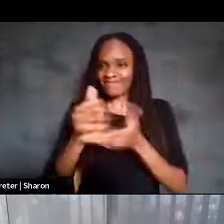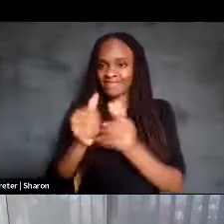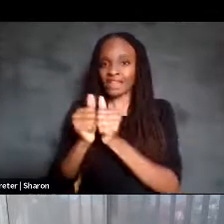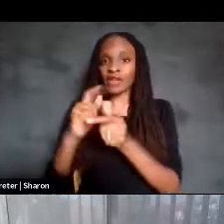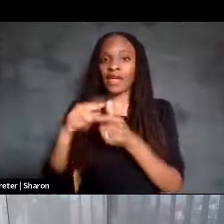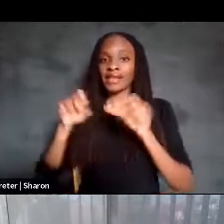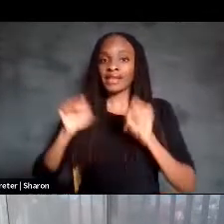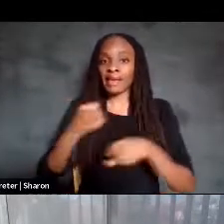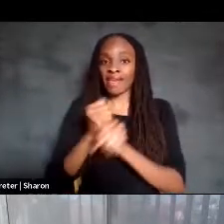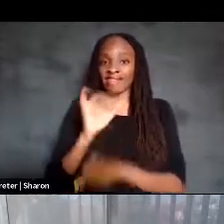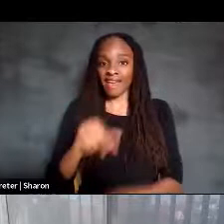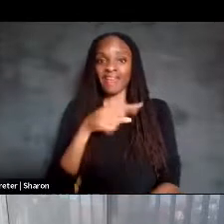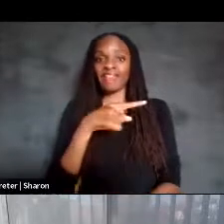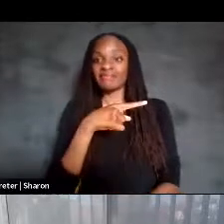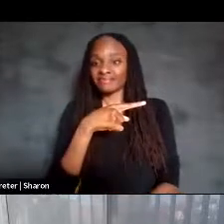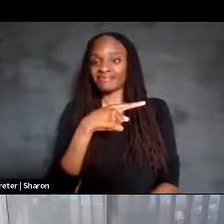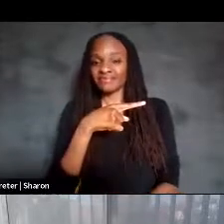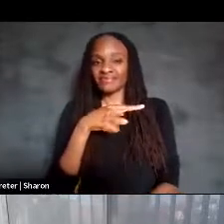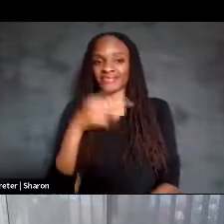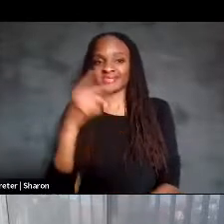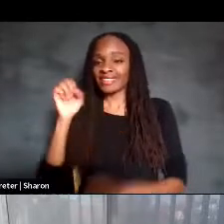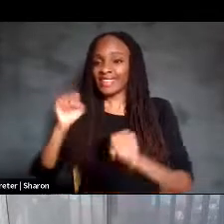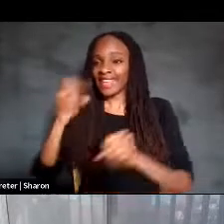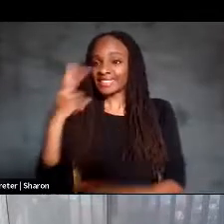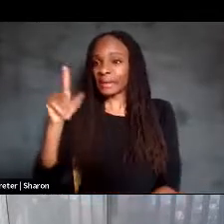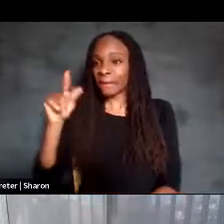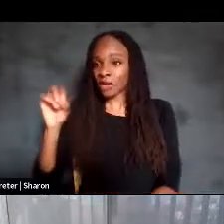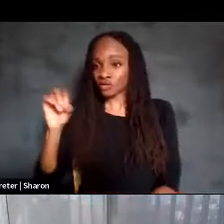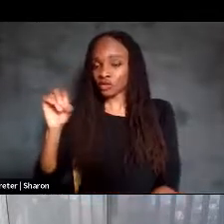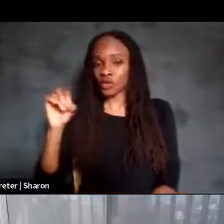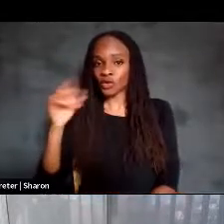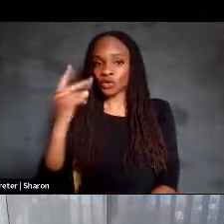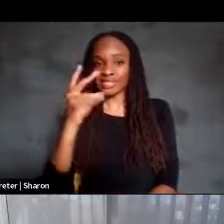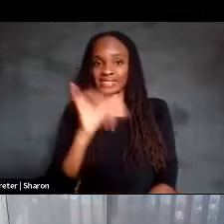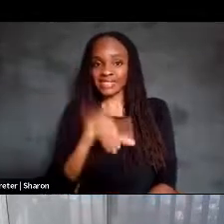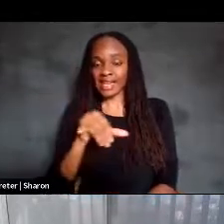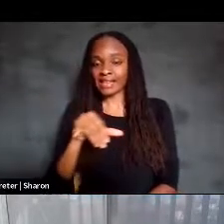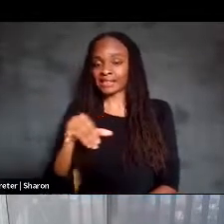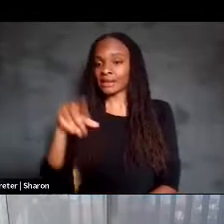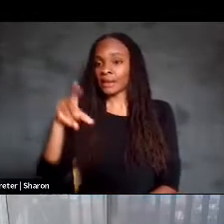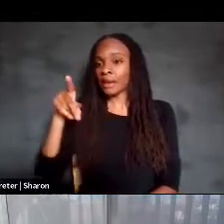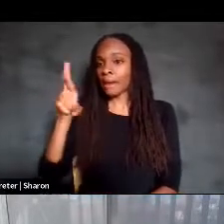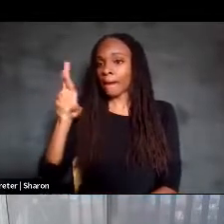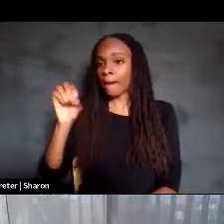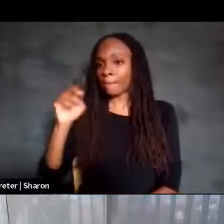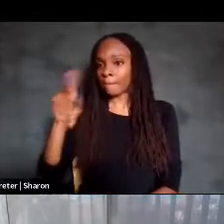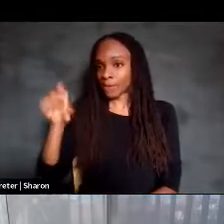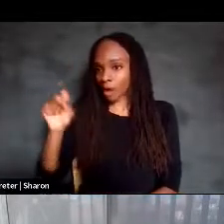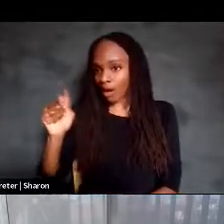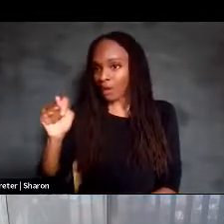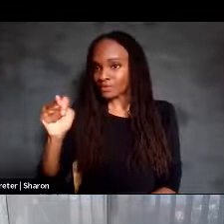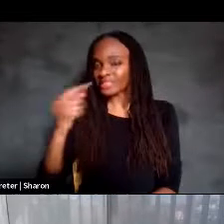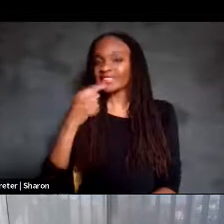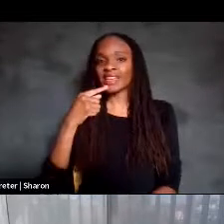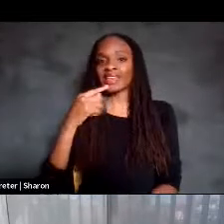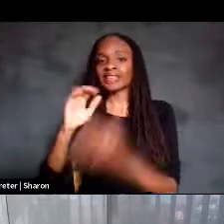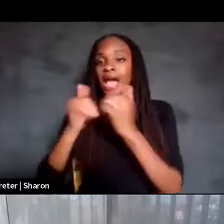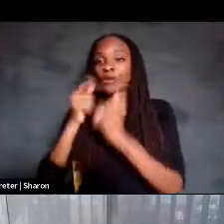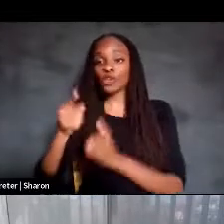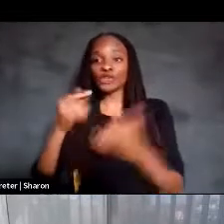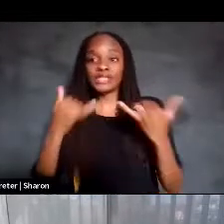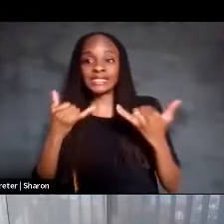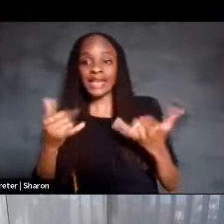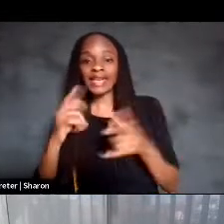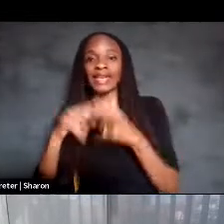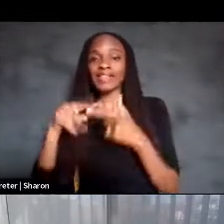Pancho here who sees this prompt that says, how are you today? And then he